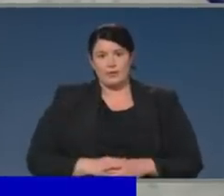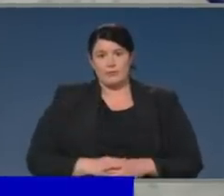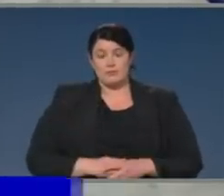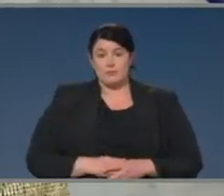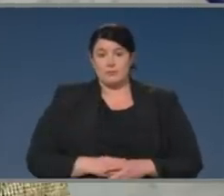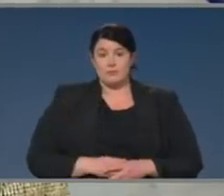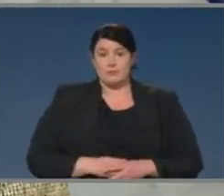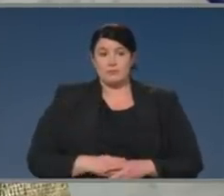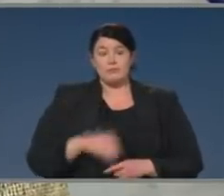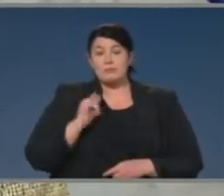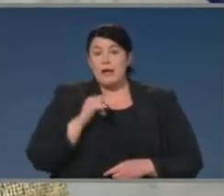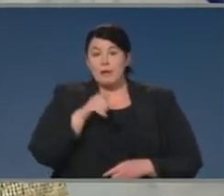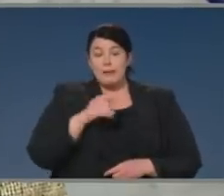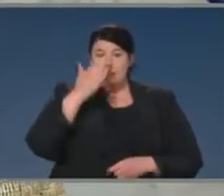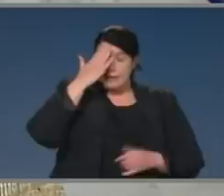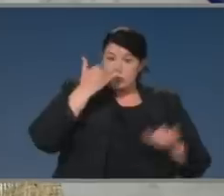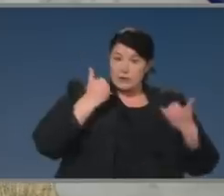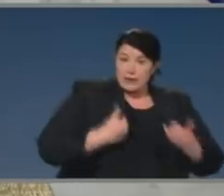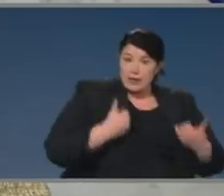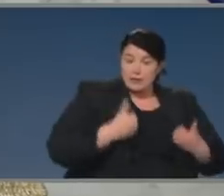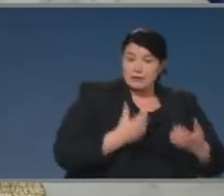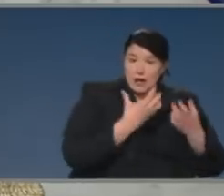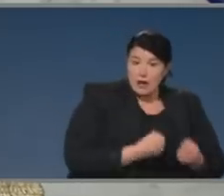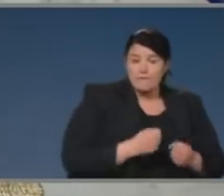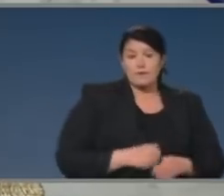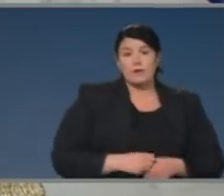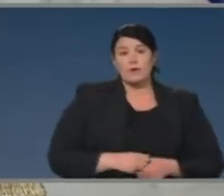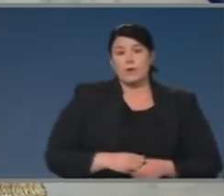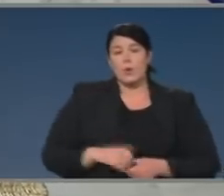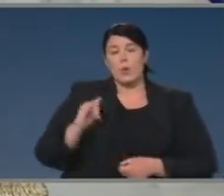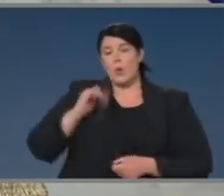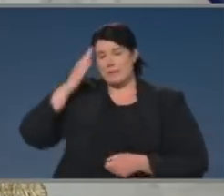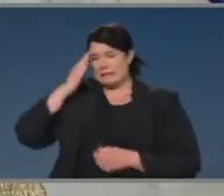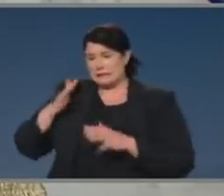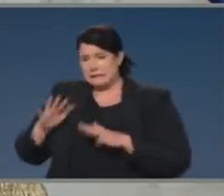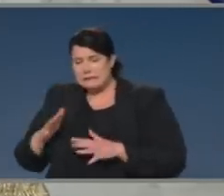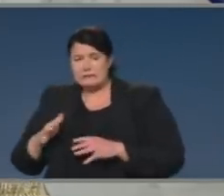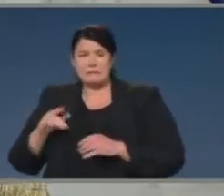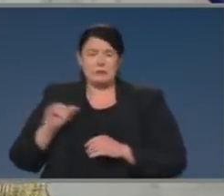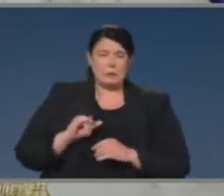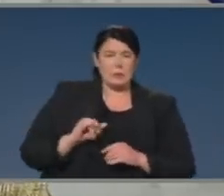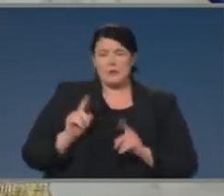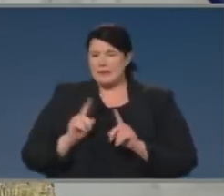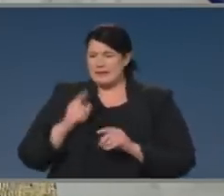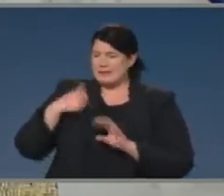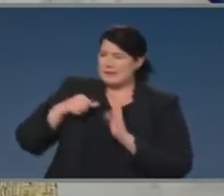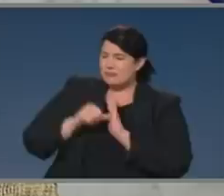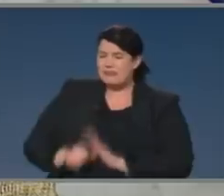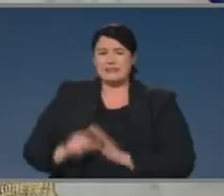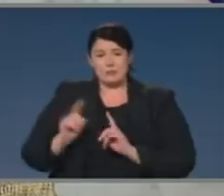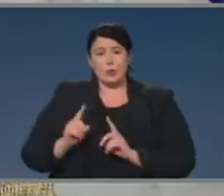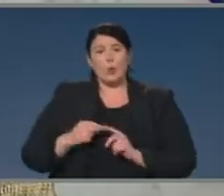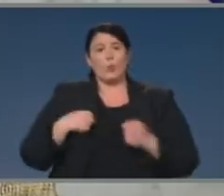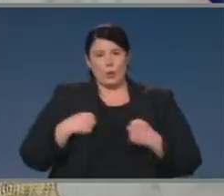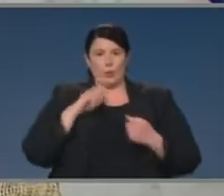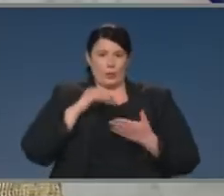are challenged by mental illness or you are challenged by mental unwellness or issues. We'll be there. We will come to you in